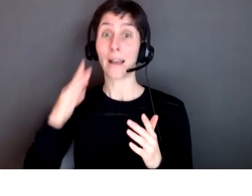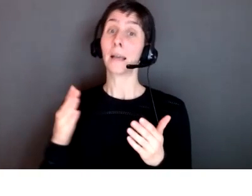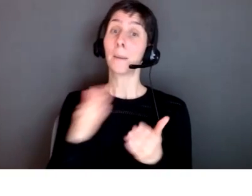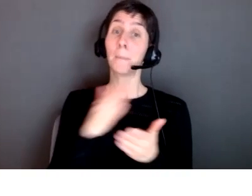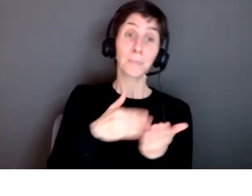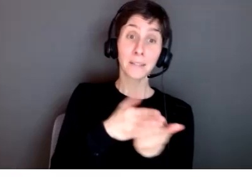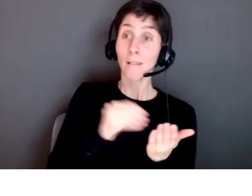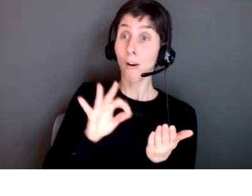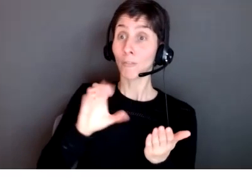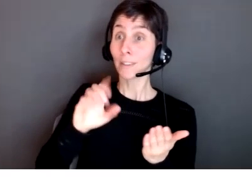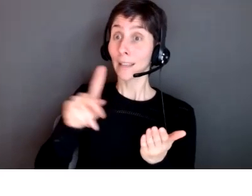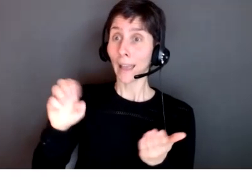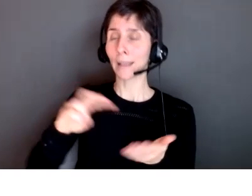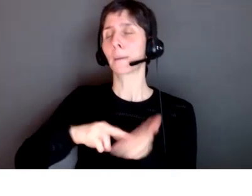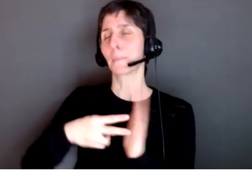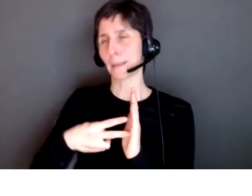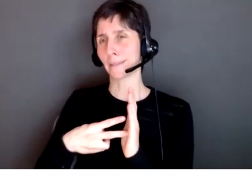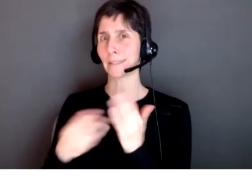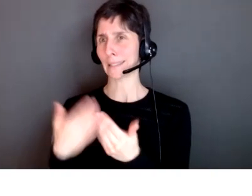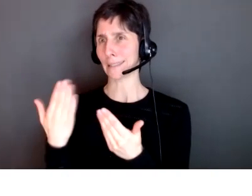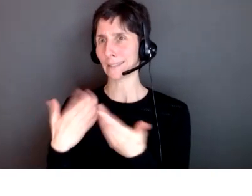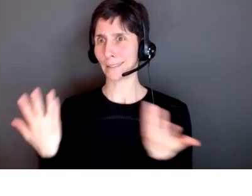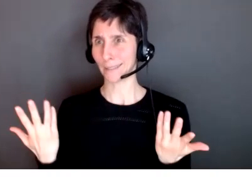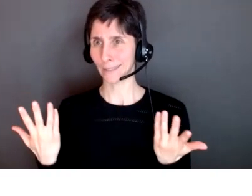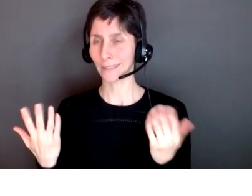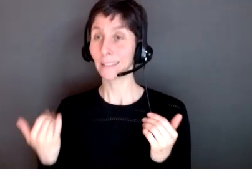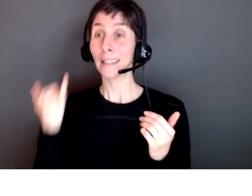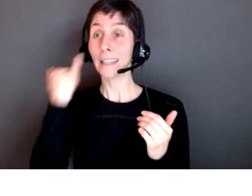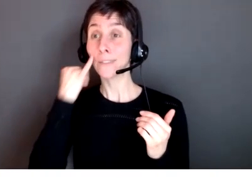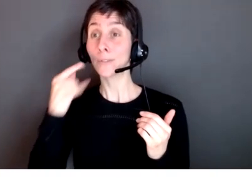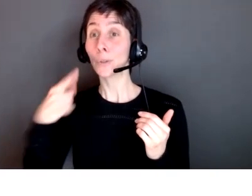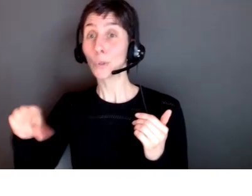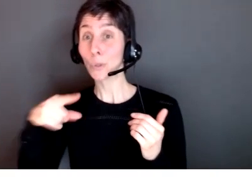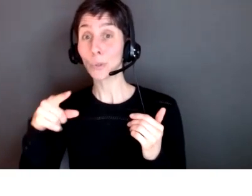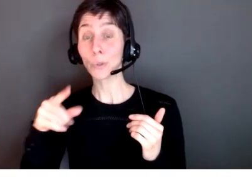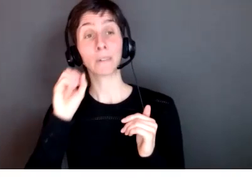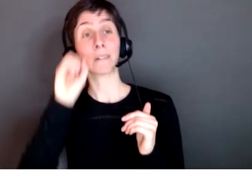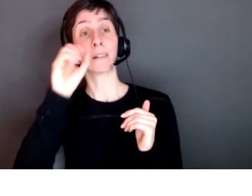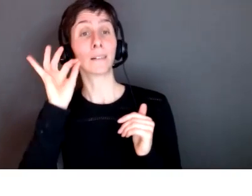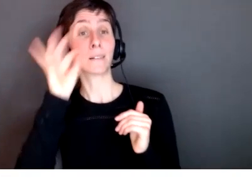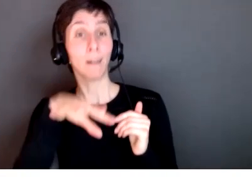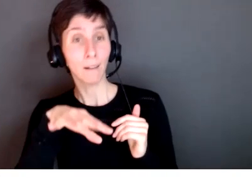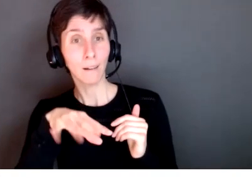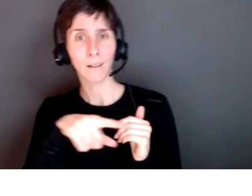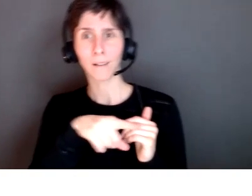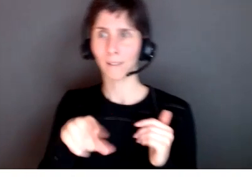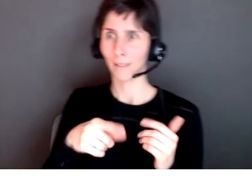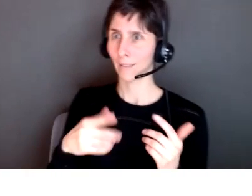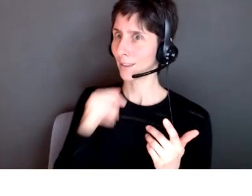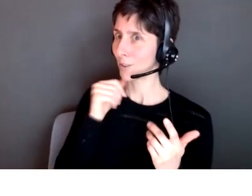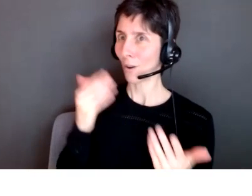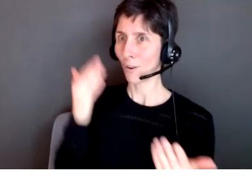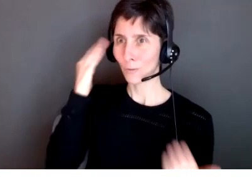but if if as someone that has never used that phrase or use it in that sense if i have to